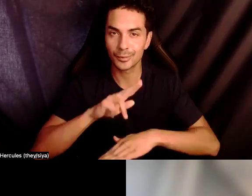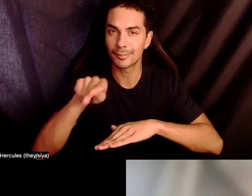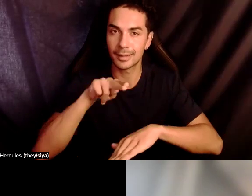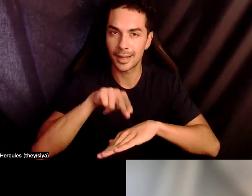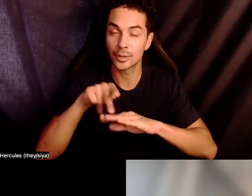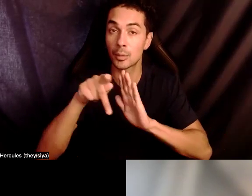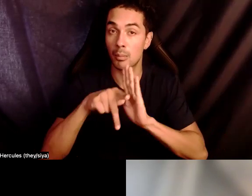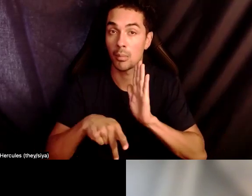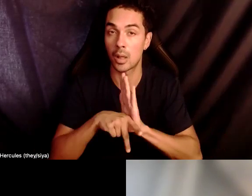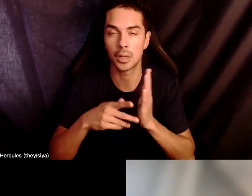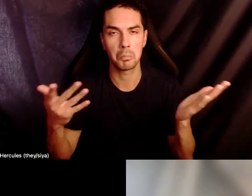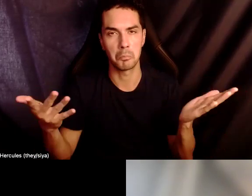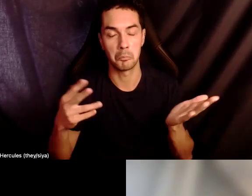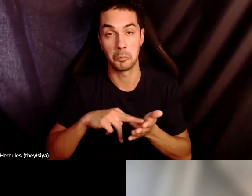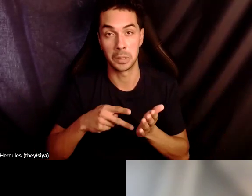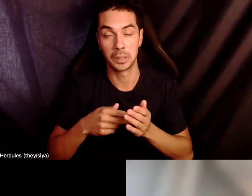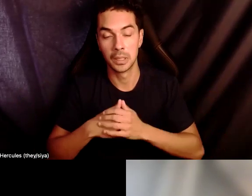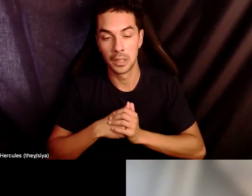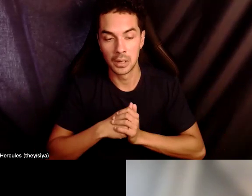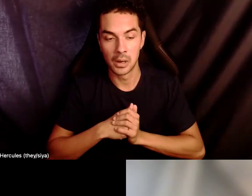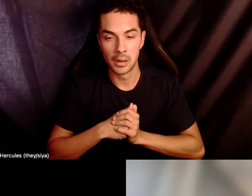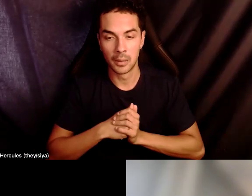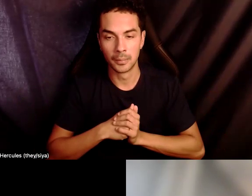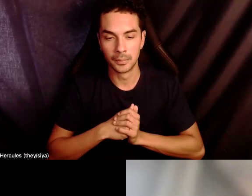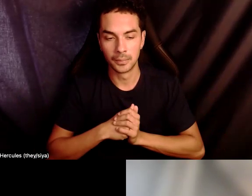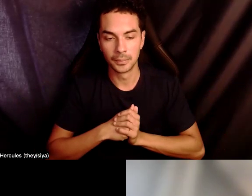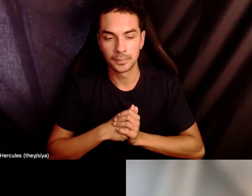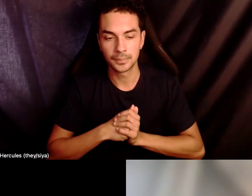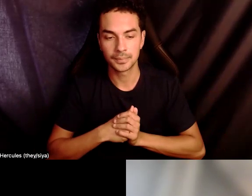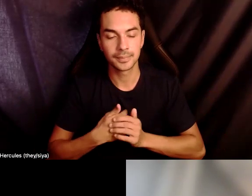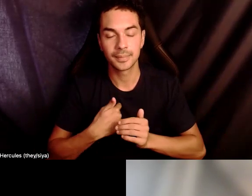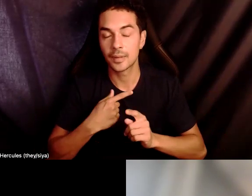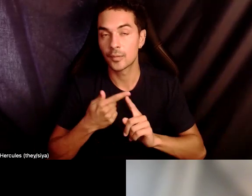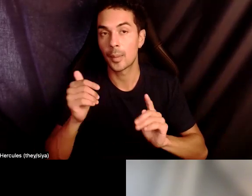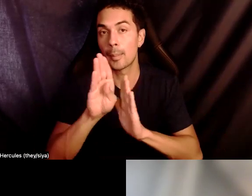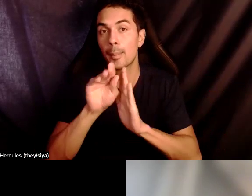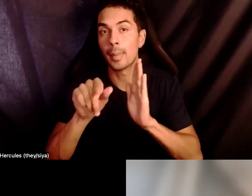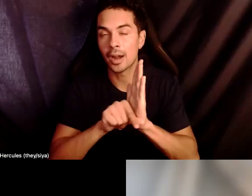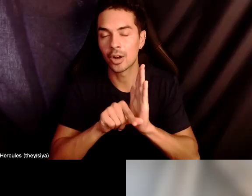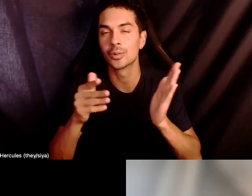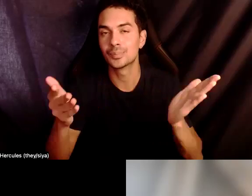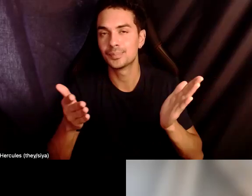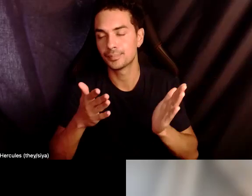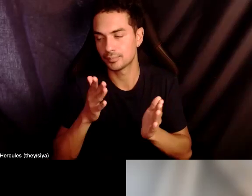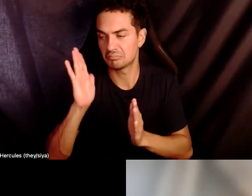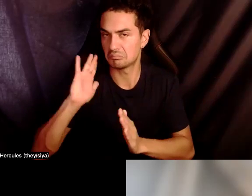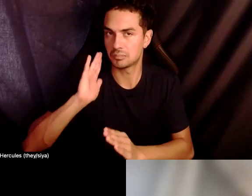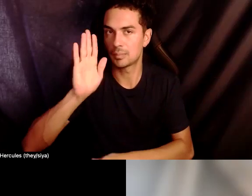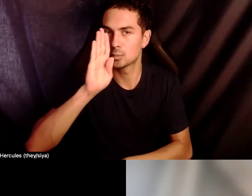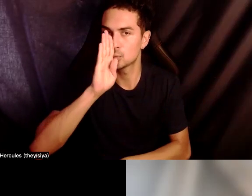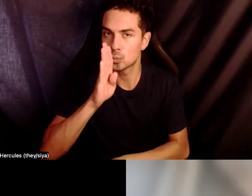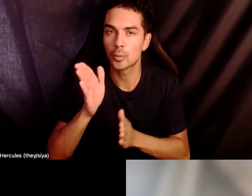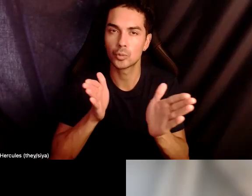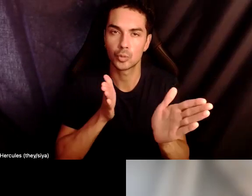and I come from an extensive background of direct service provision. And